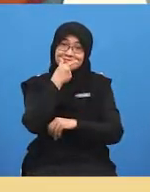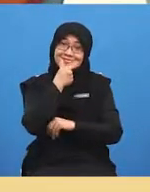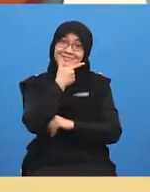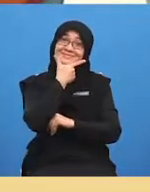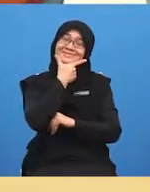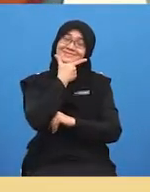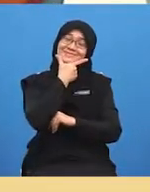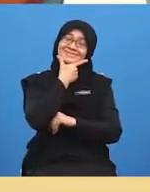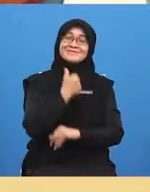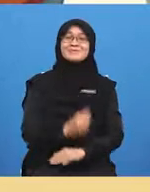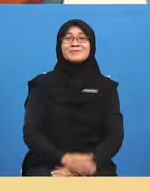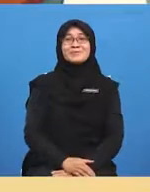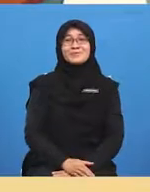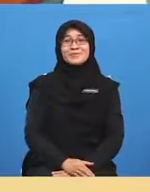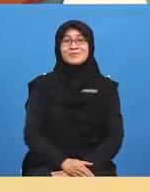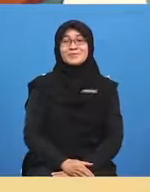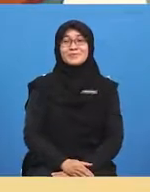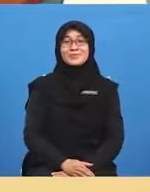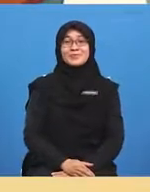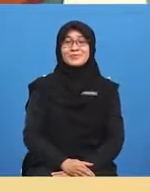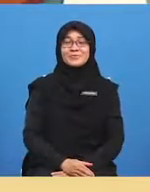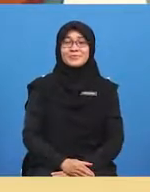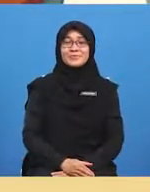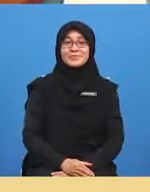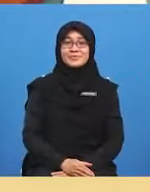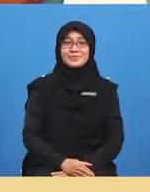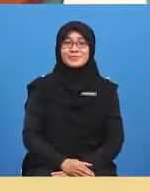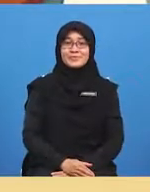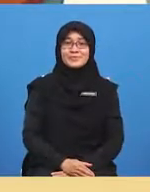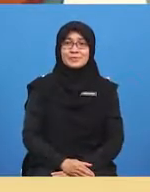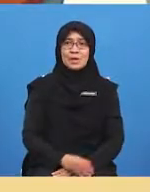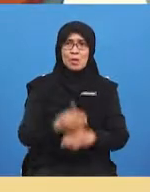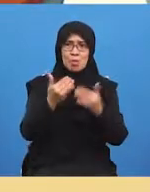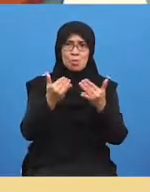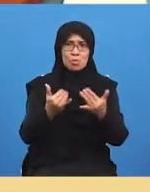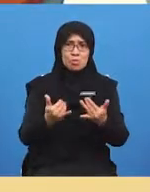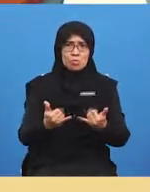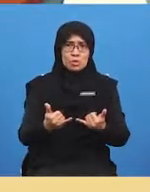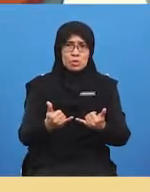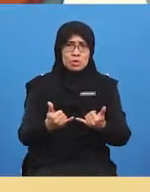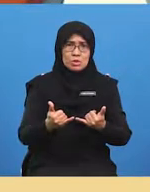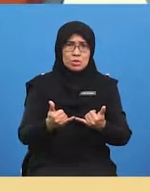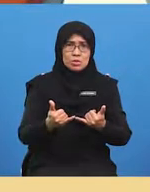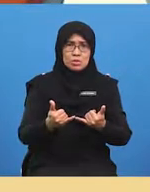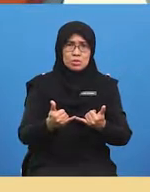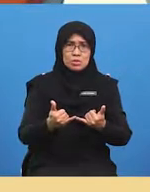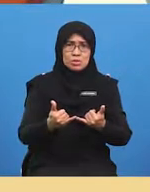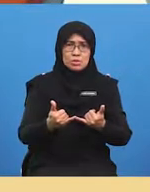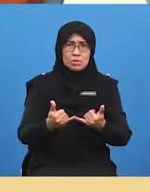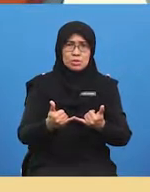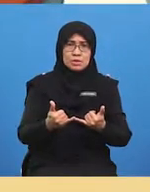okay and for our next stretch we are going to kick our leg out and reach